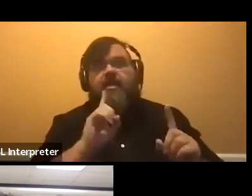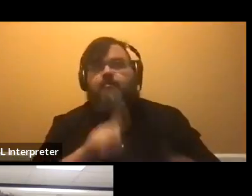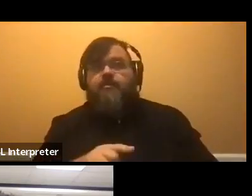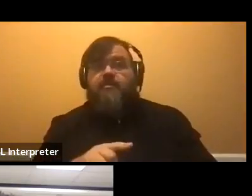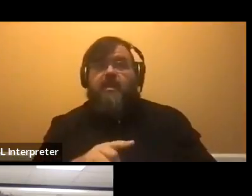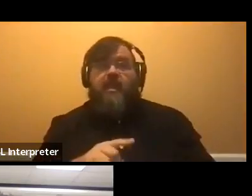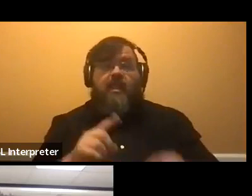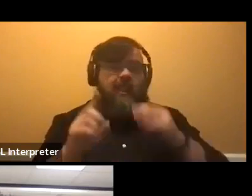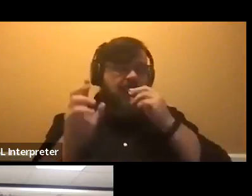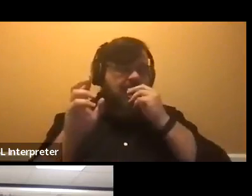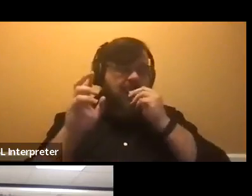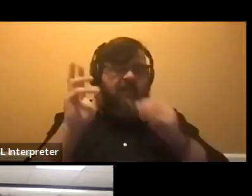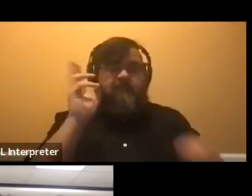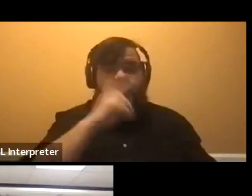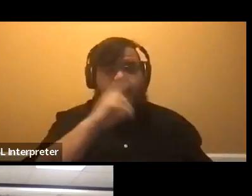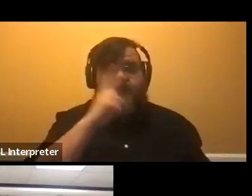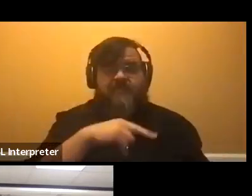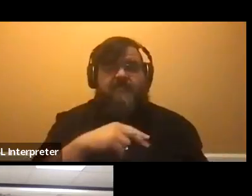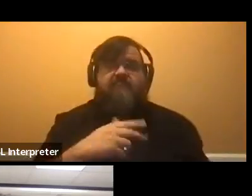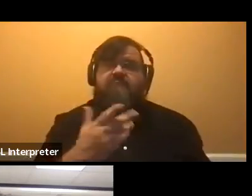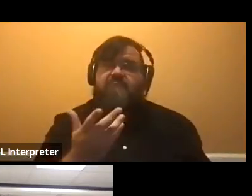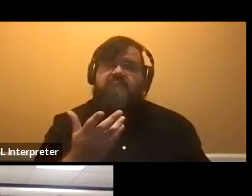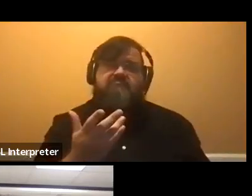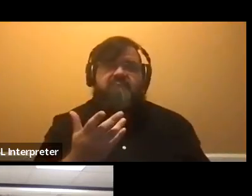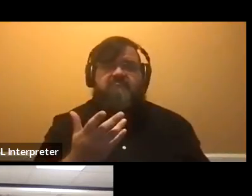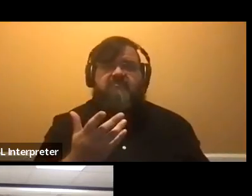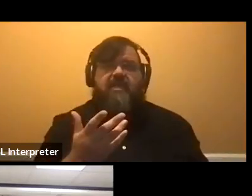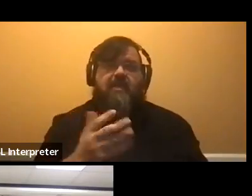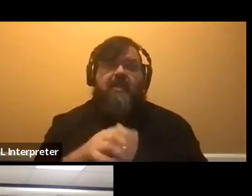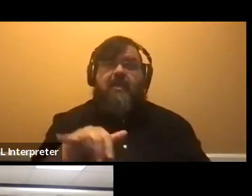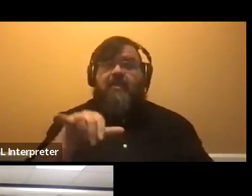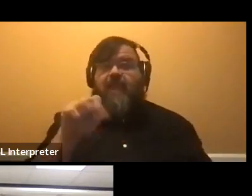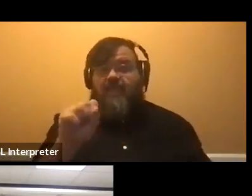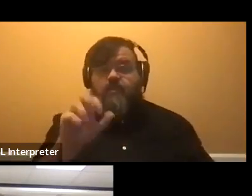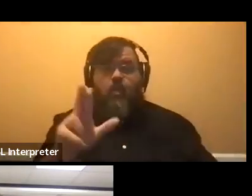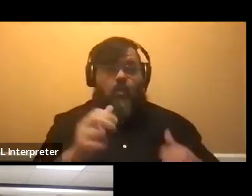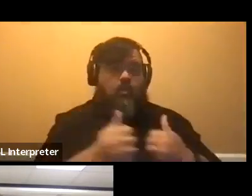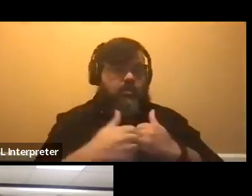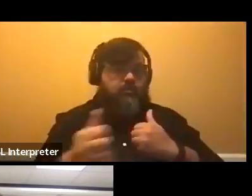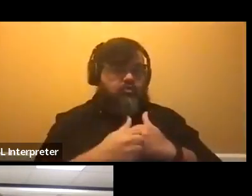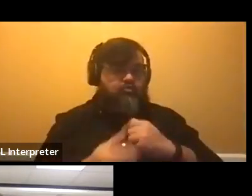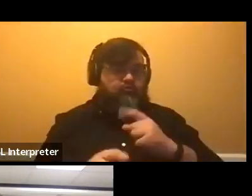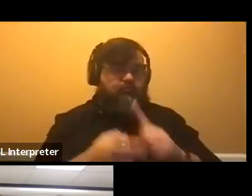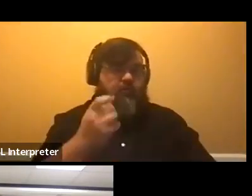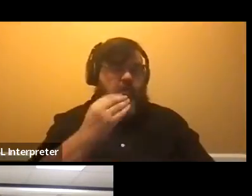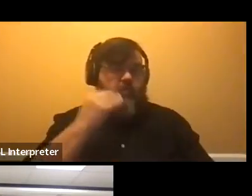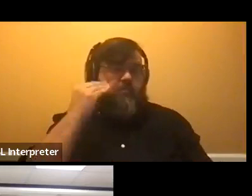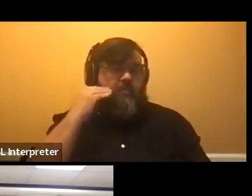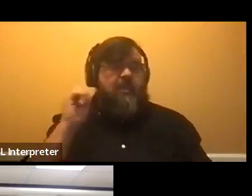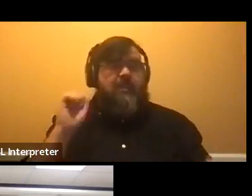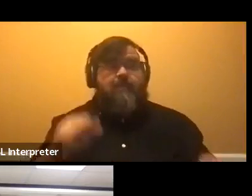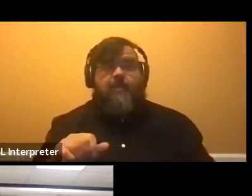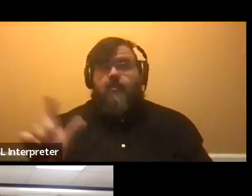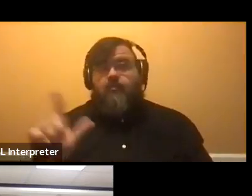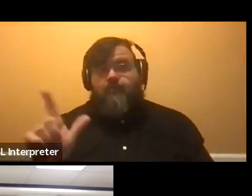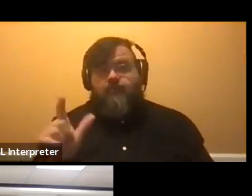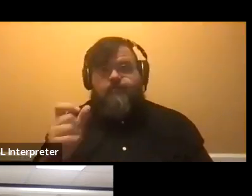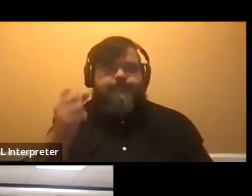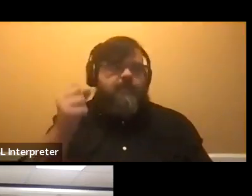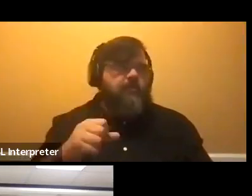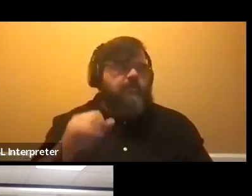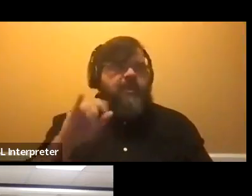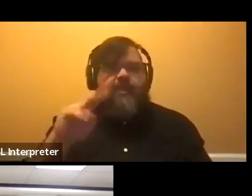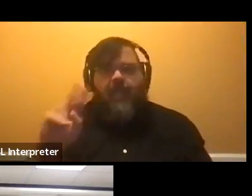freshman need to live on campus or commute from home. And it doesn't matter where home is. It can be in Louisville or Southern Indiana or